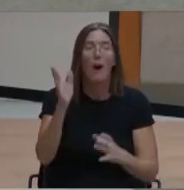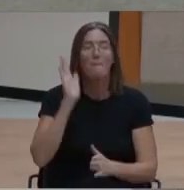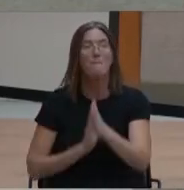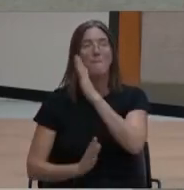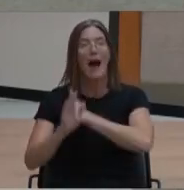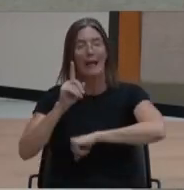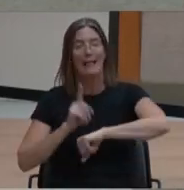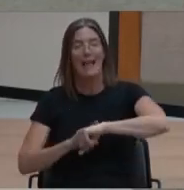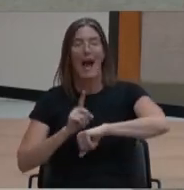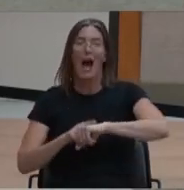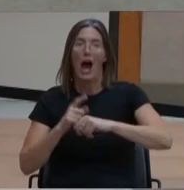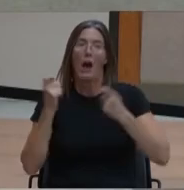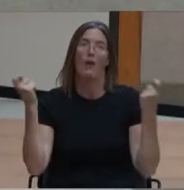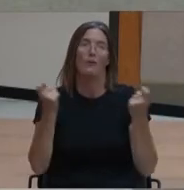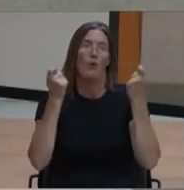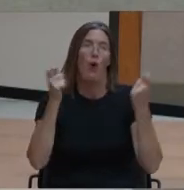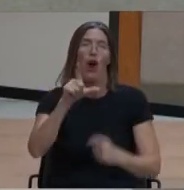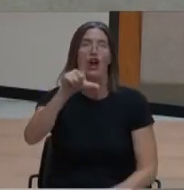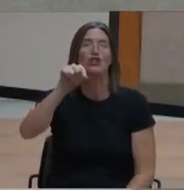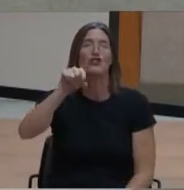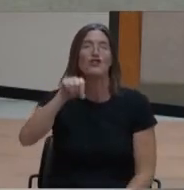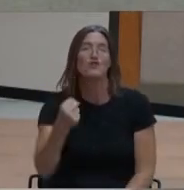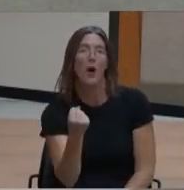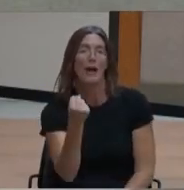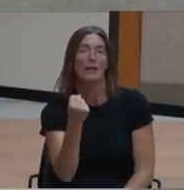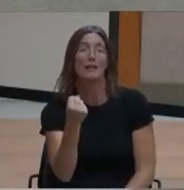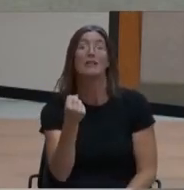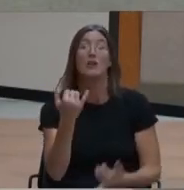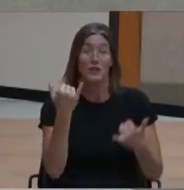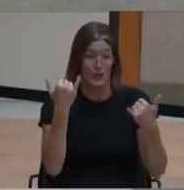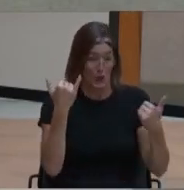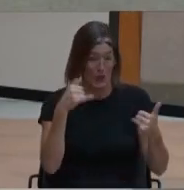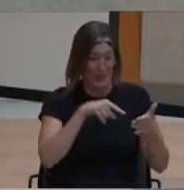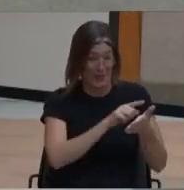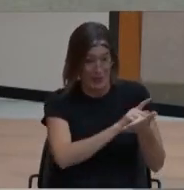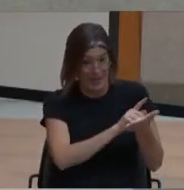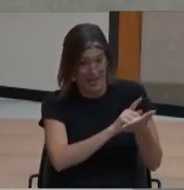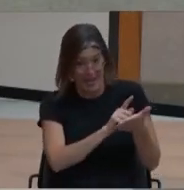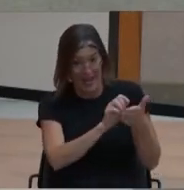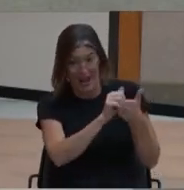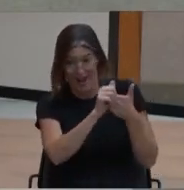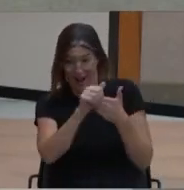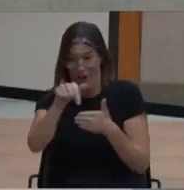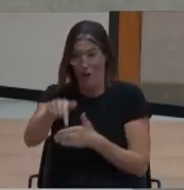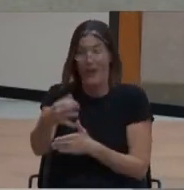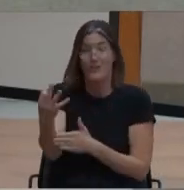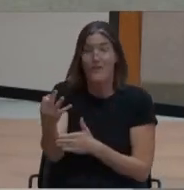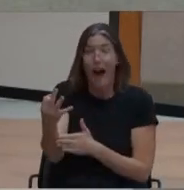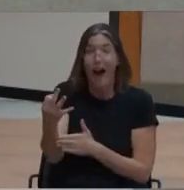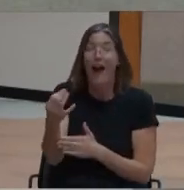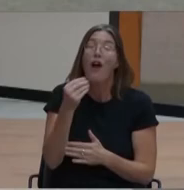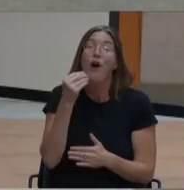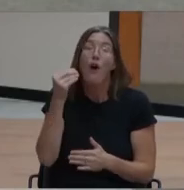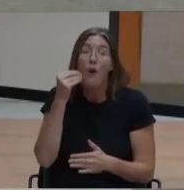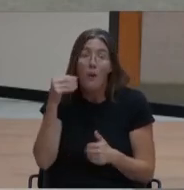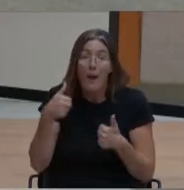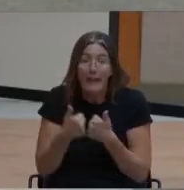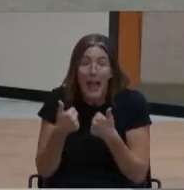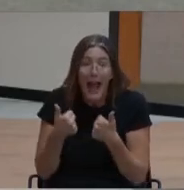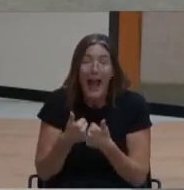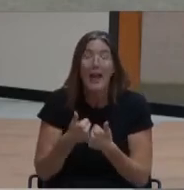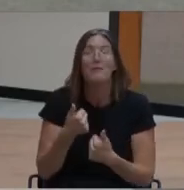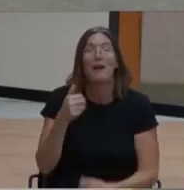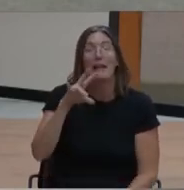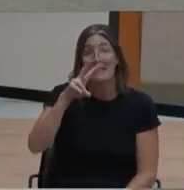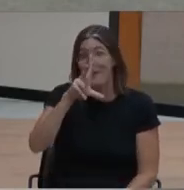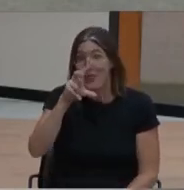leads up to this Friday, October 25th, which is our homecoming assembly and homecoming game. I'd like to invite you all to our homecoming game this Friday at 7